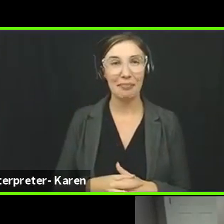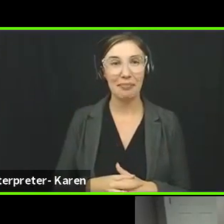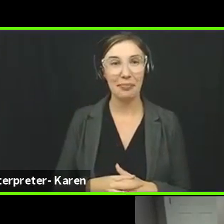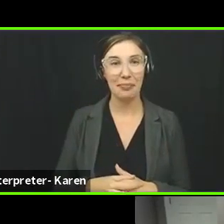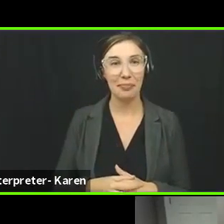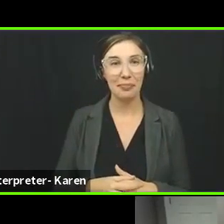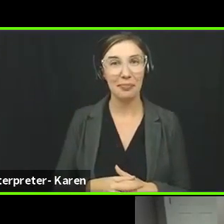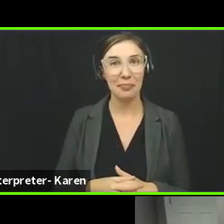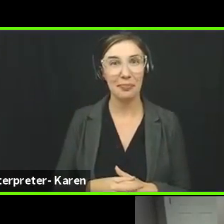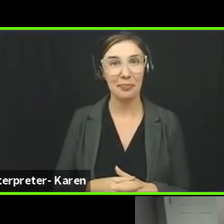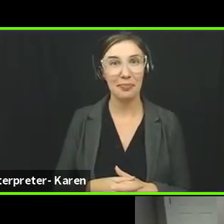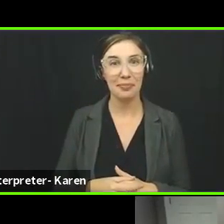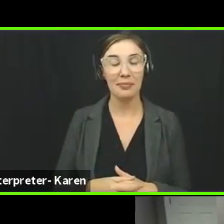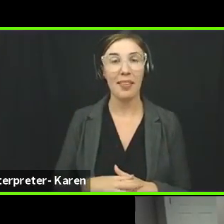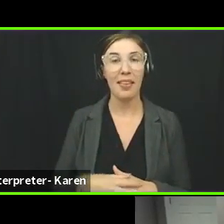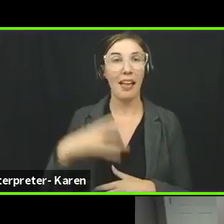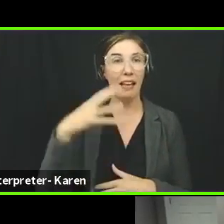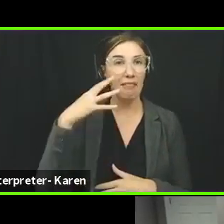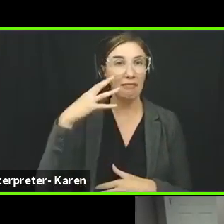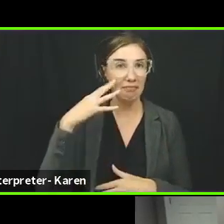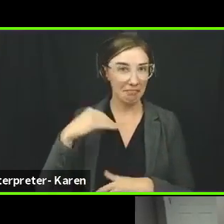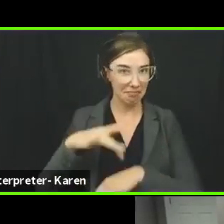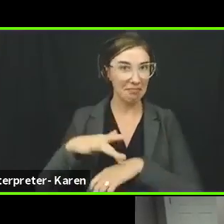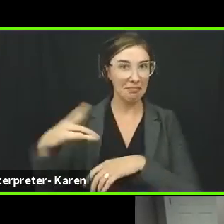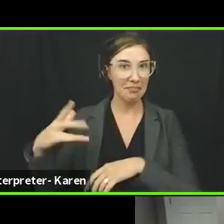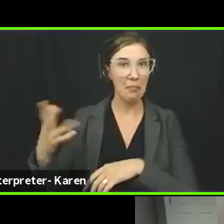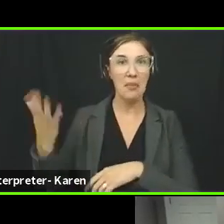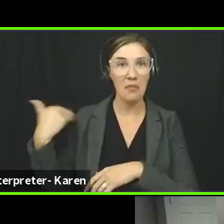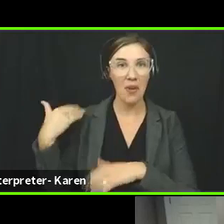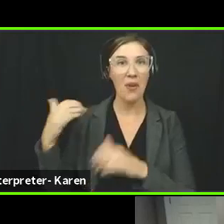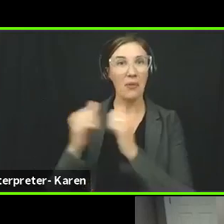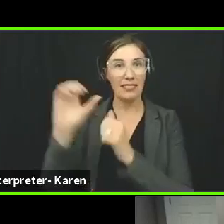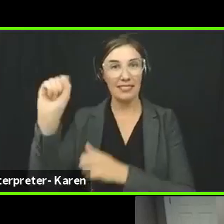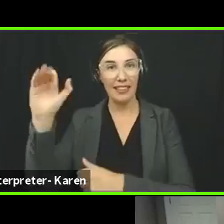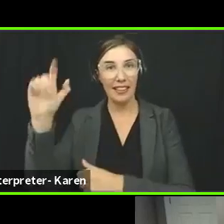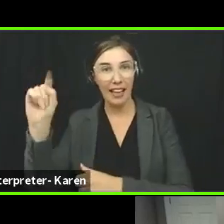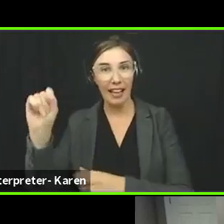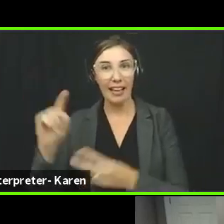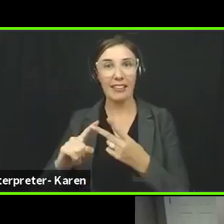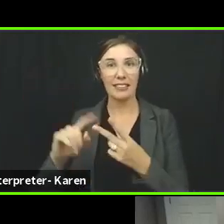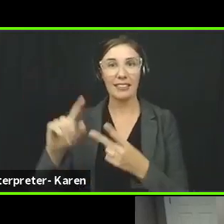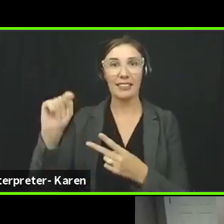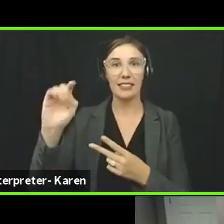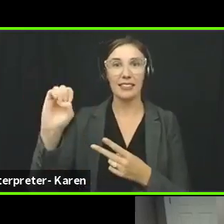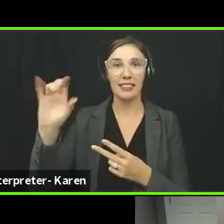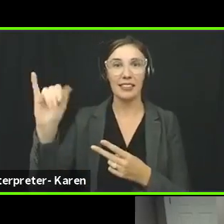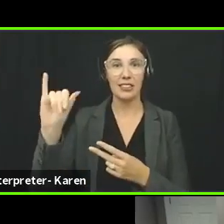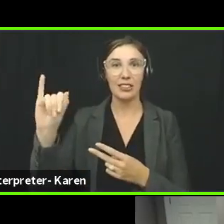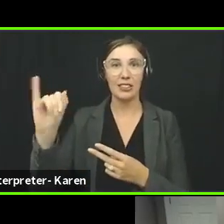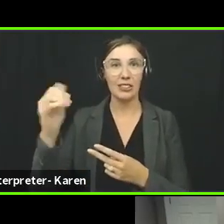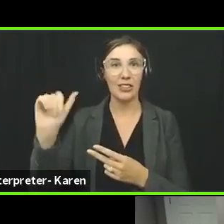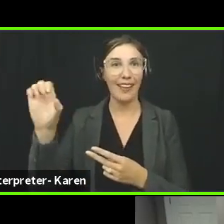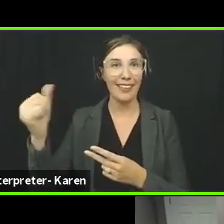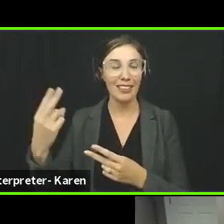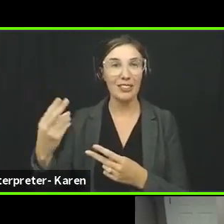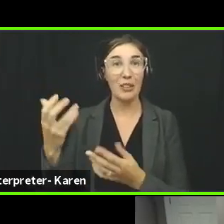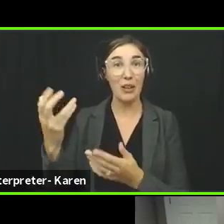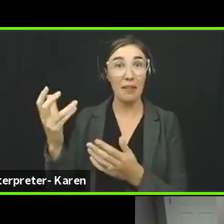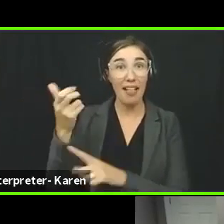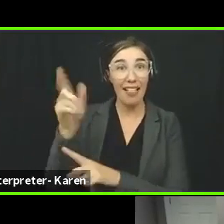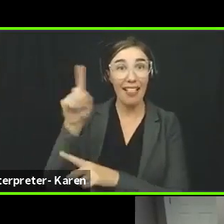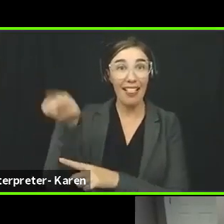And I've been on before with both Scott and Tejash and I learned something new every time I hear them speak. So